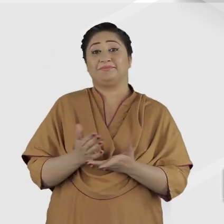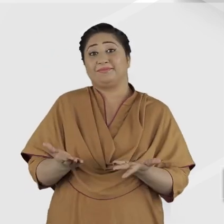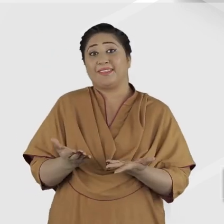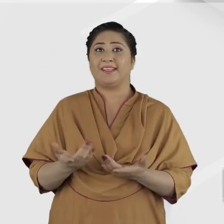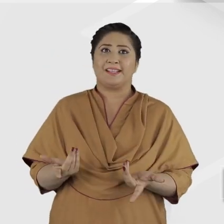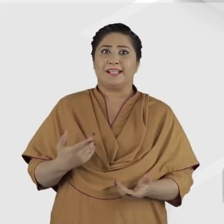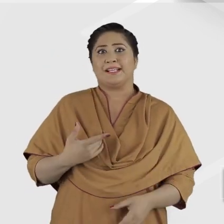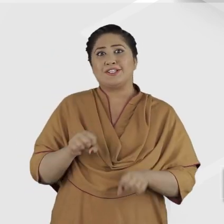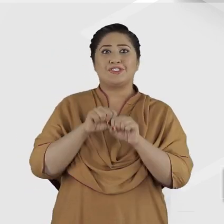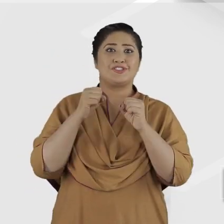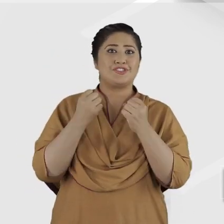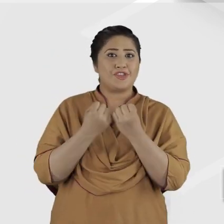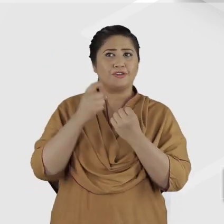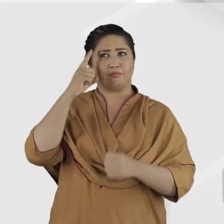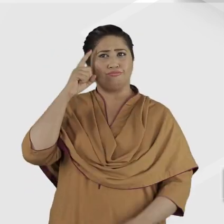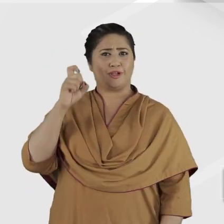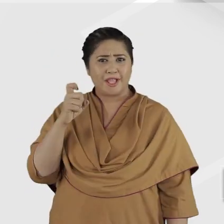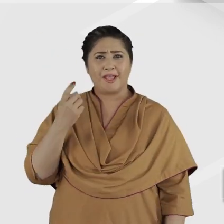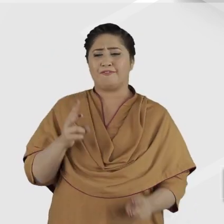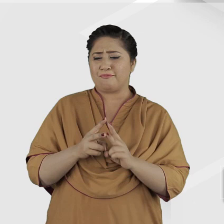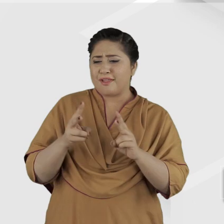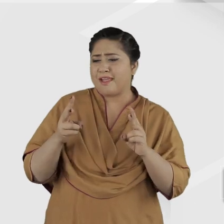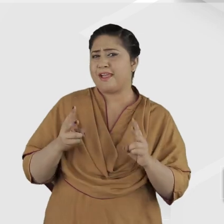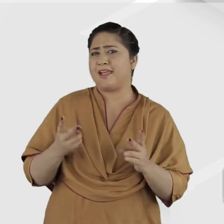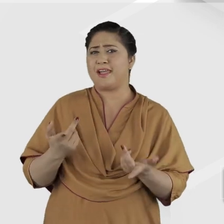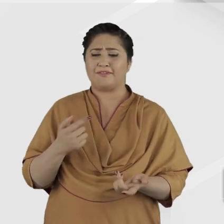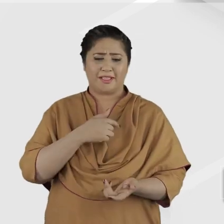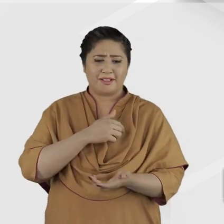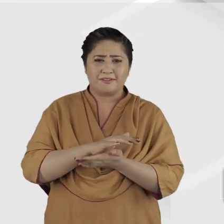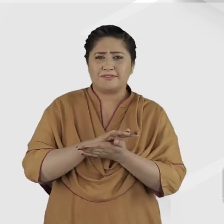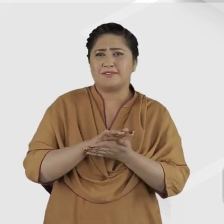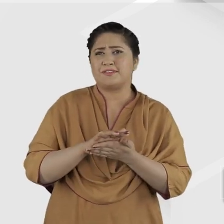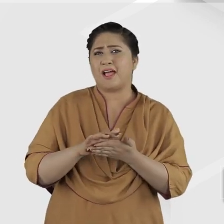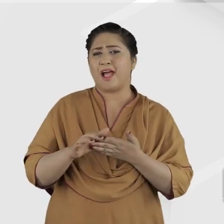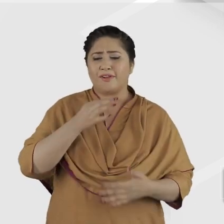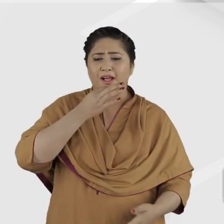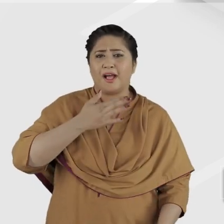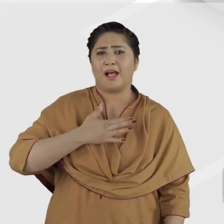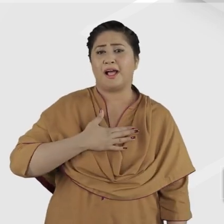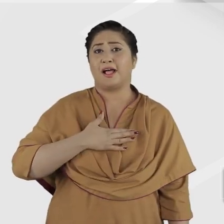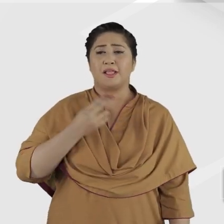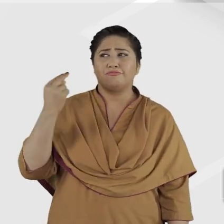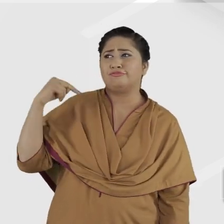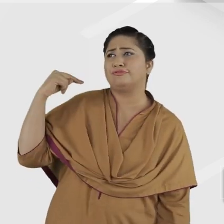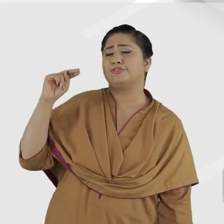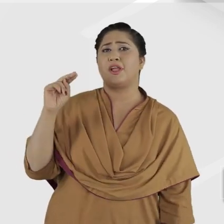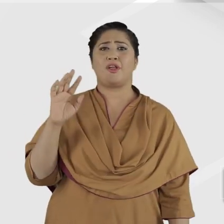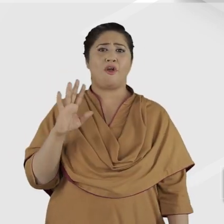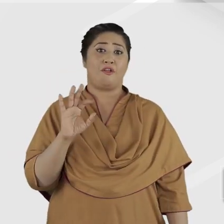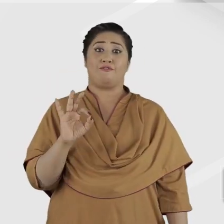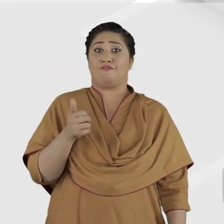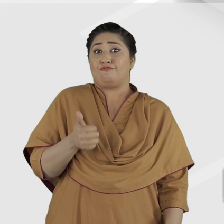social beliefs, behaviors, art, literary traditions, history, values, and shared